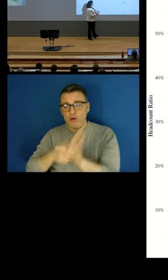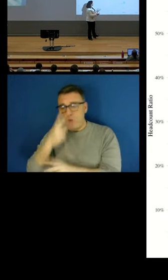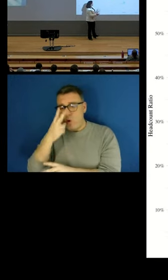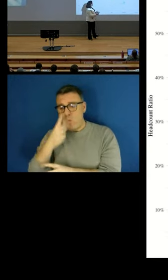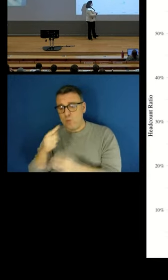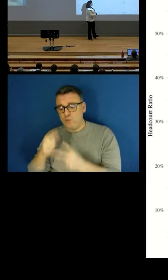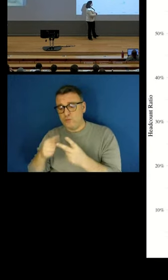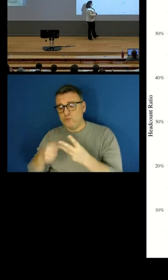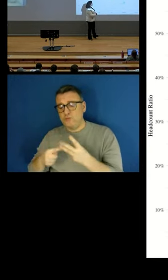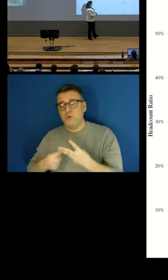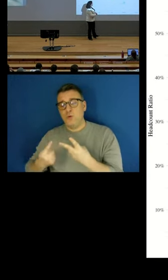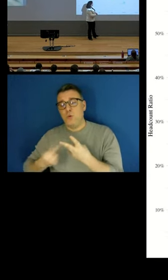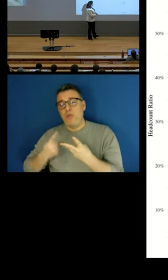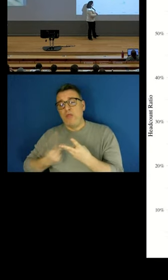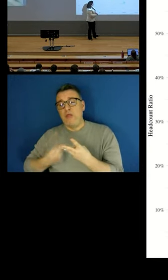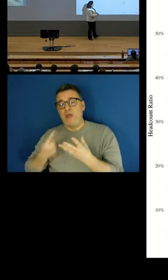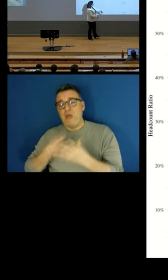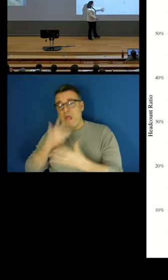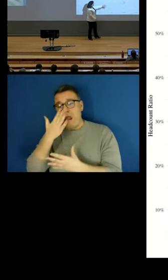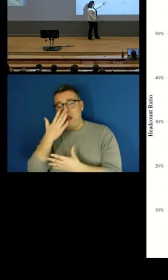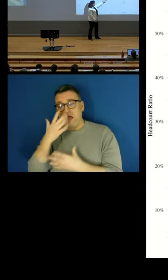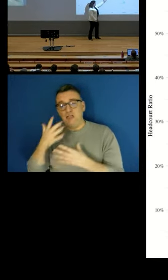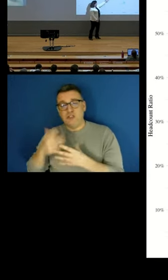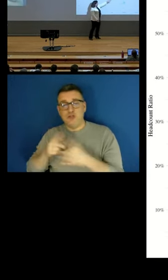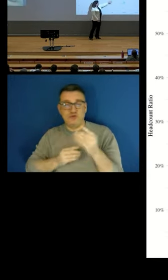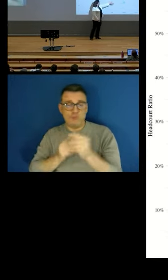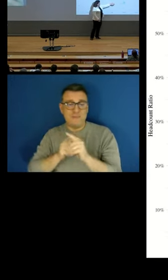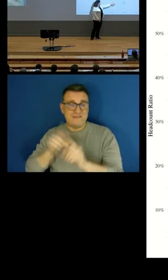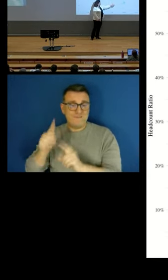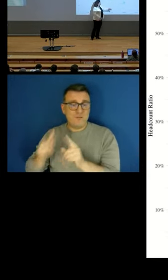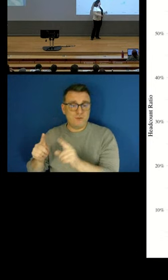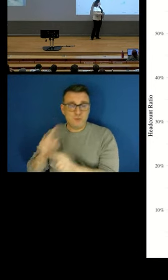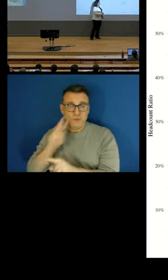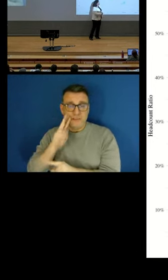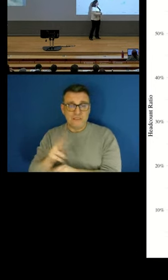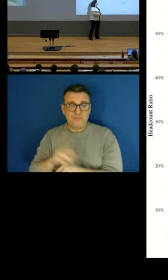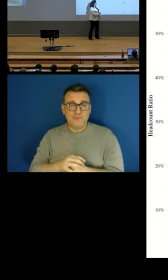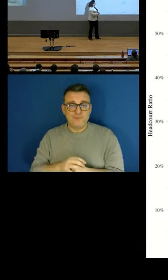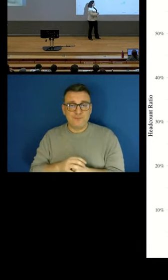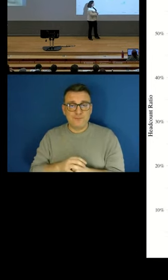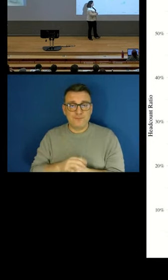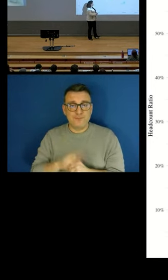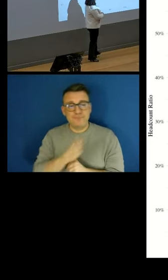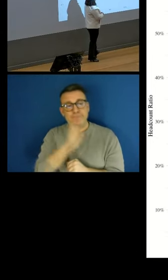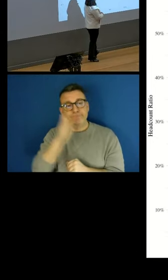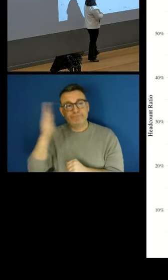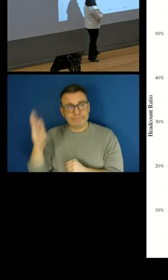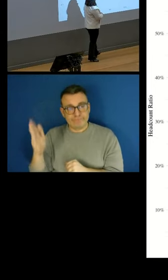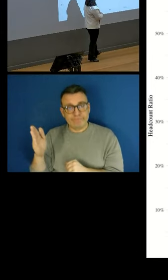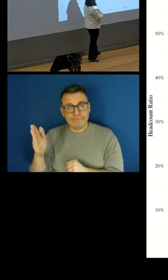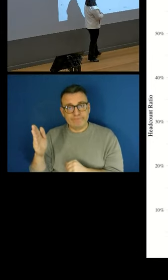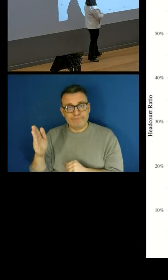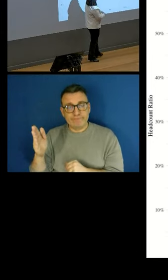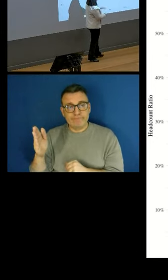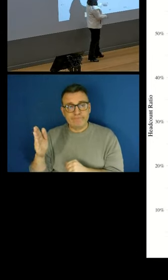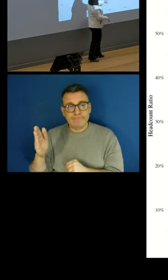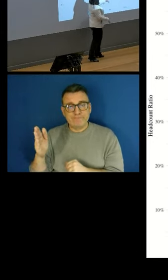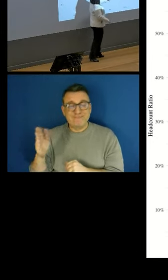groups. You can see that there are some differences there. The education levels and results aren't very surprising either. However,